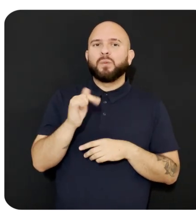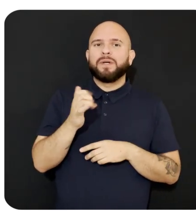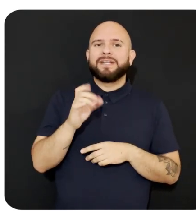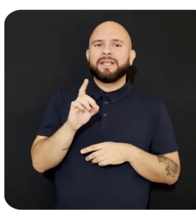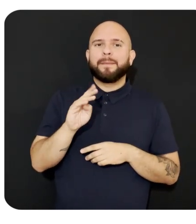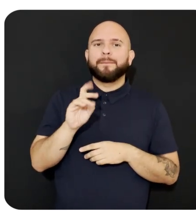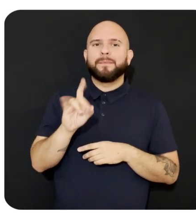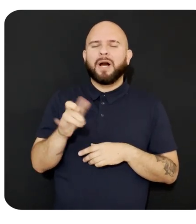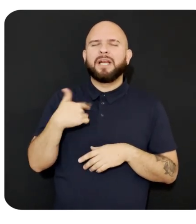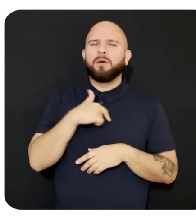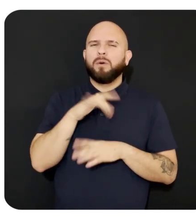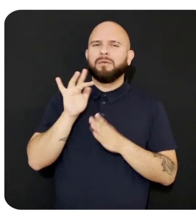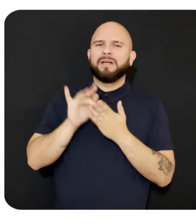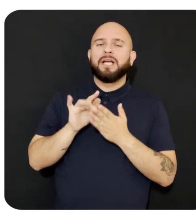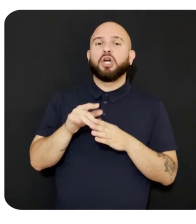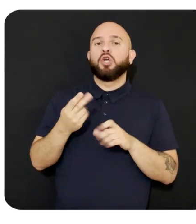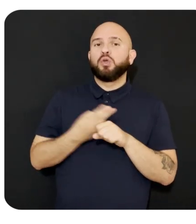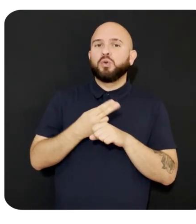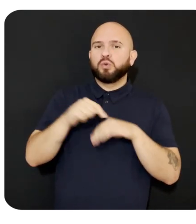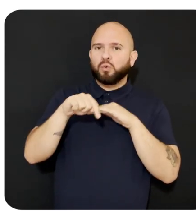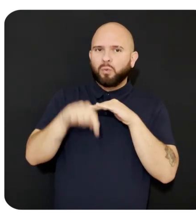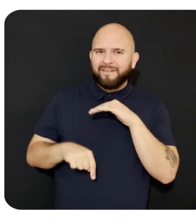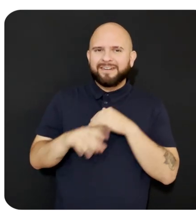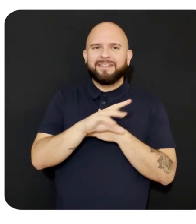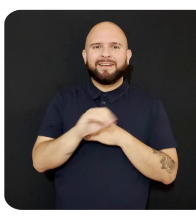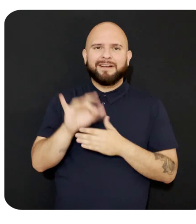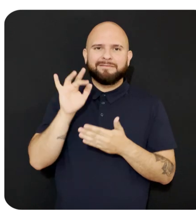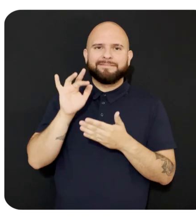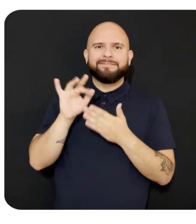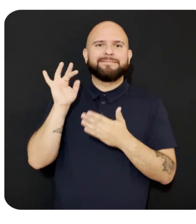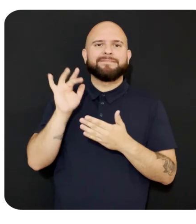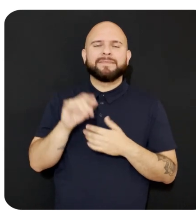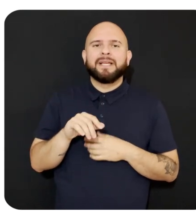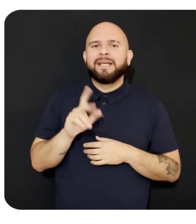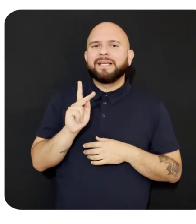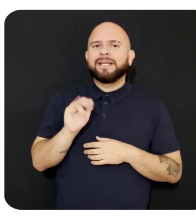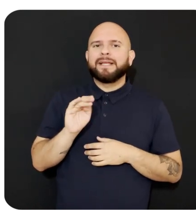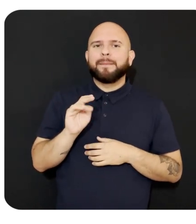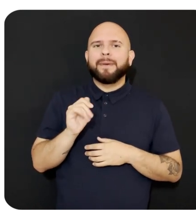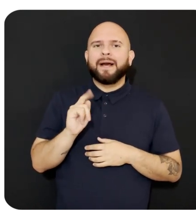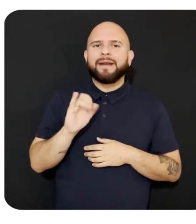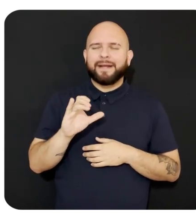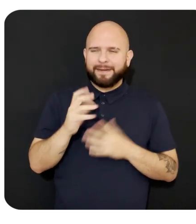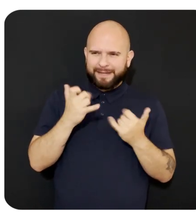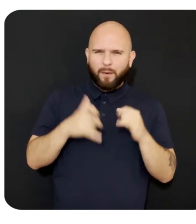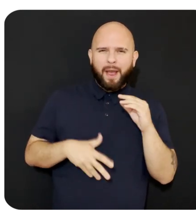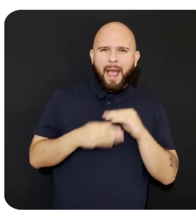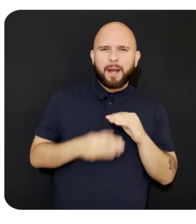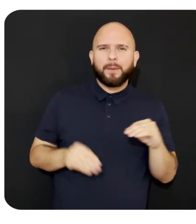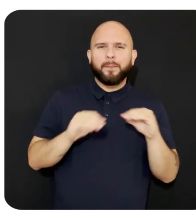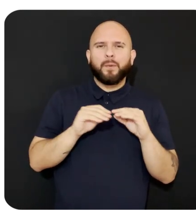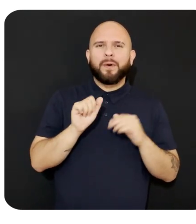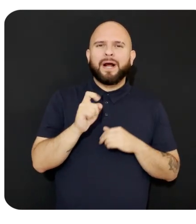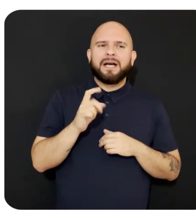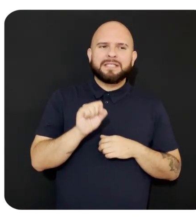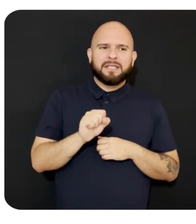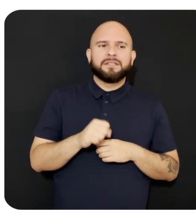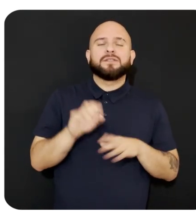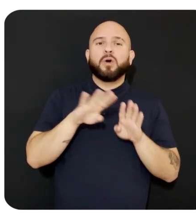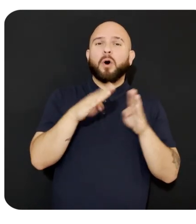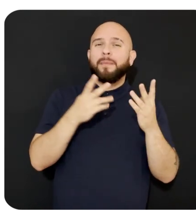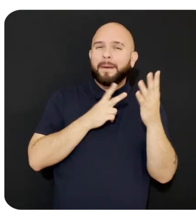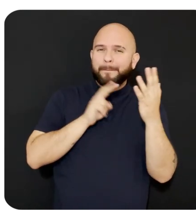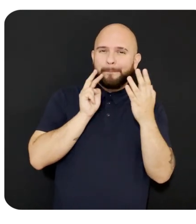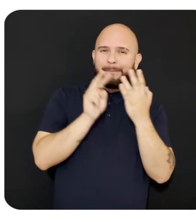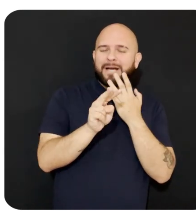Gravity and Unselect Is Kinematic. Let's add a few more assets. Open the pass through relighting scene from the sample we